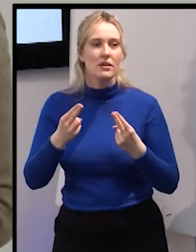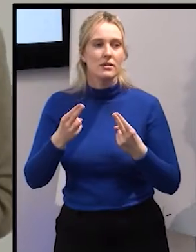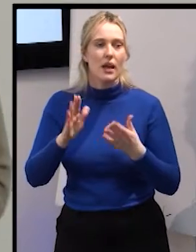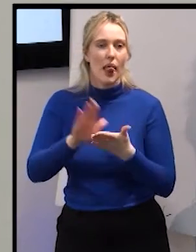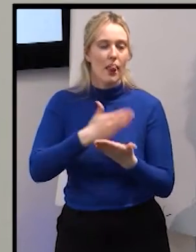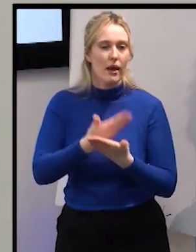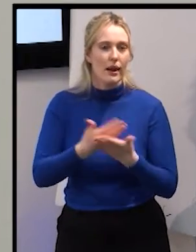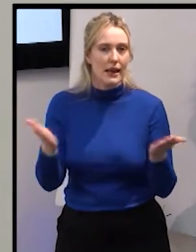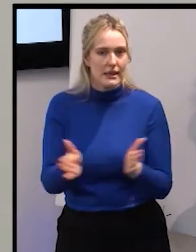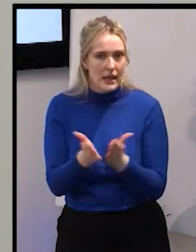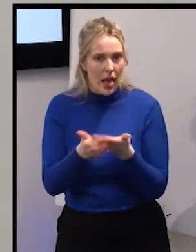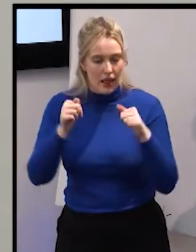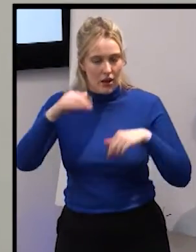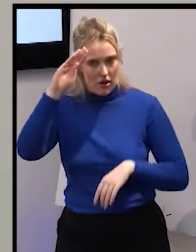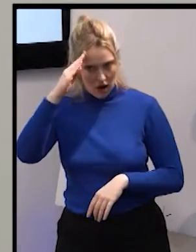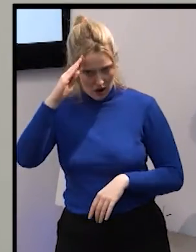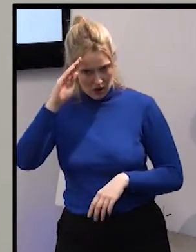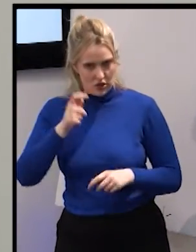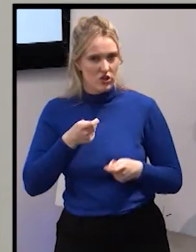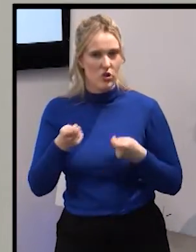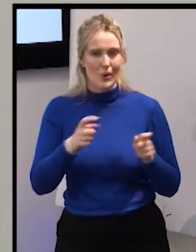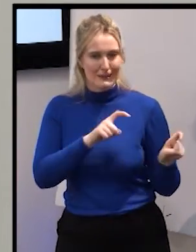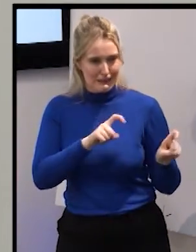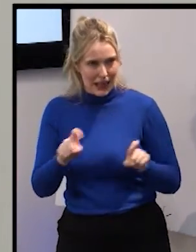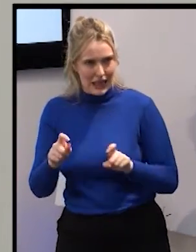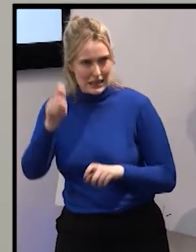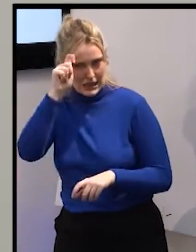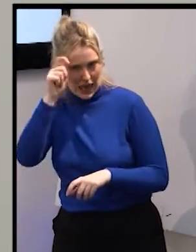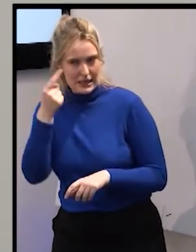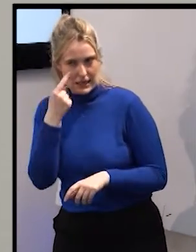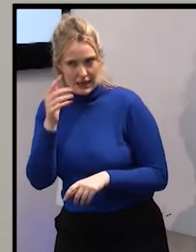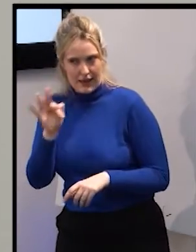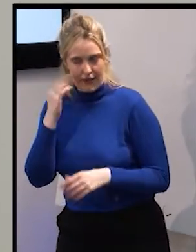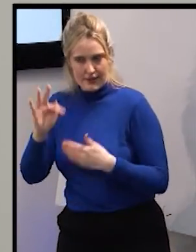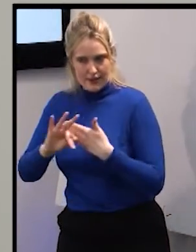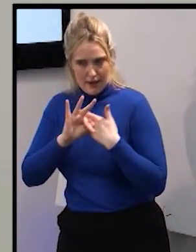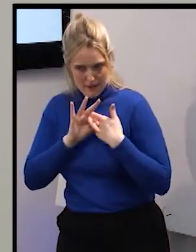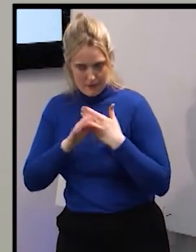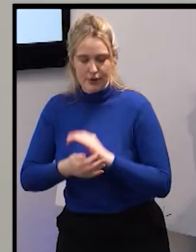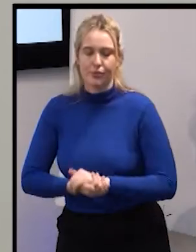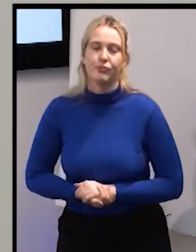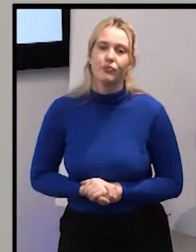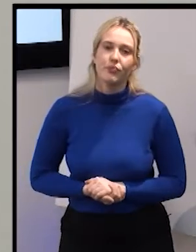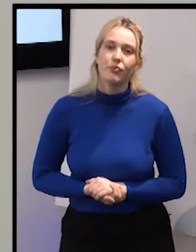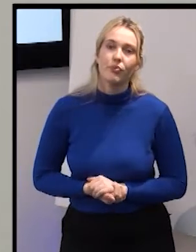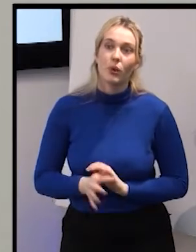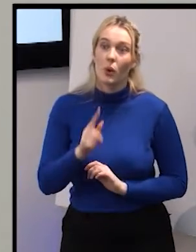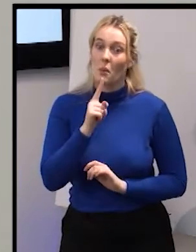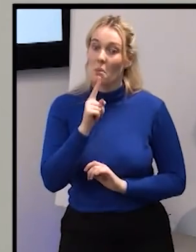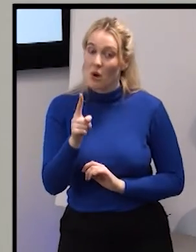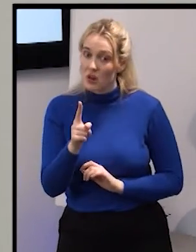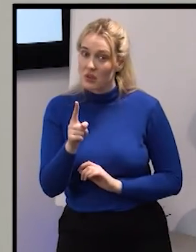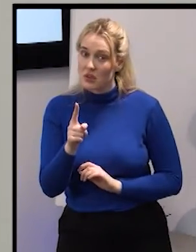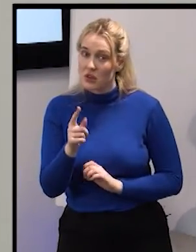ireland but what we are finding so far is that the they are within the frame guidelines